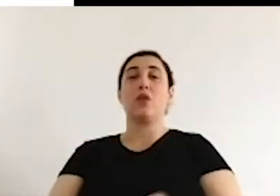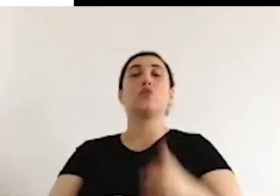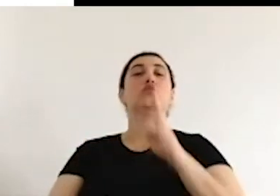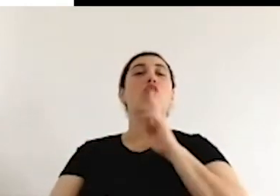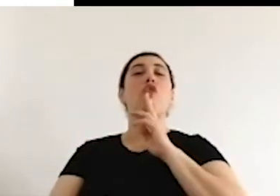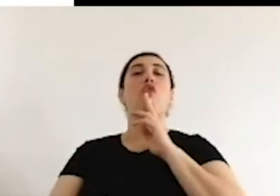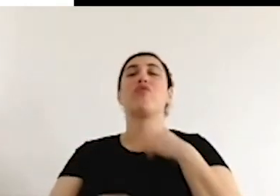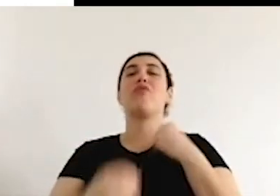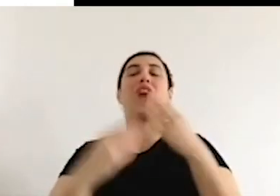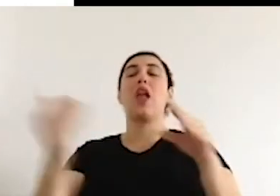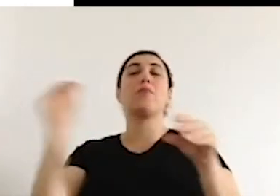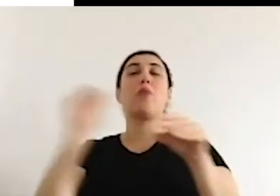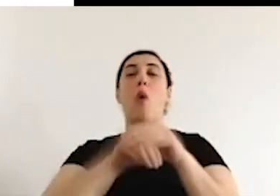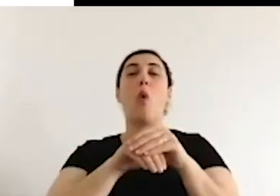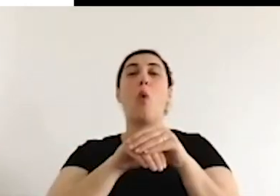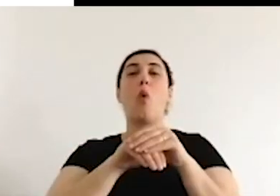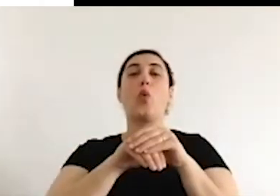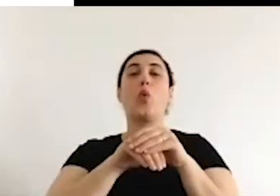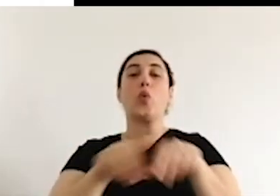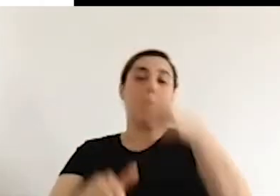from the 20th century,